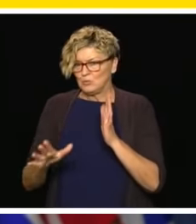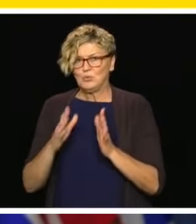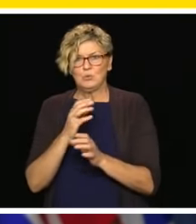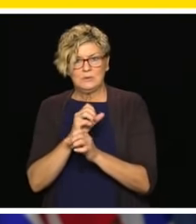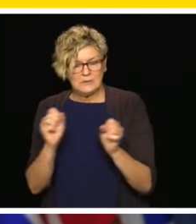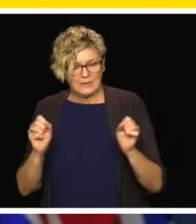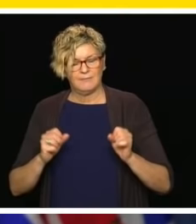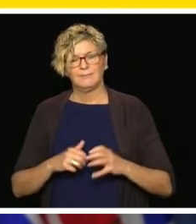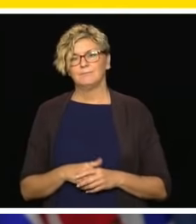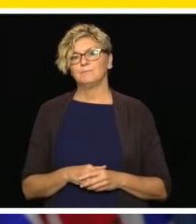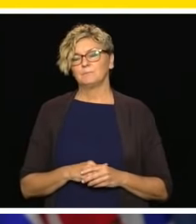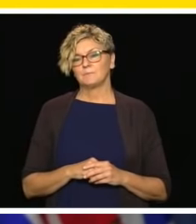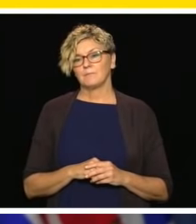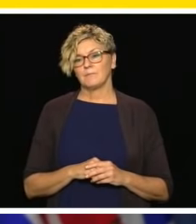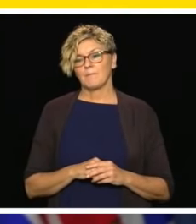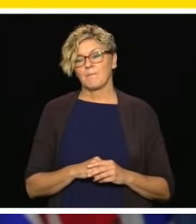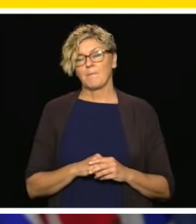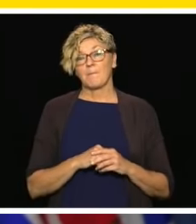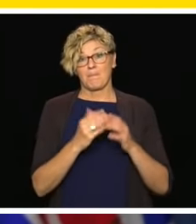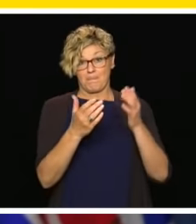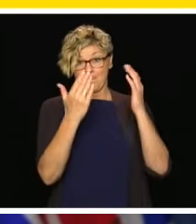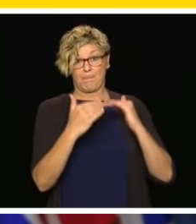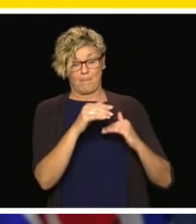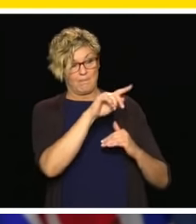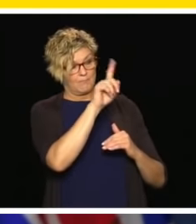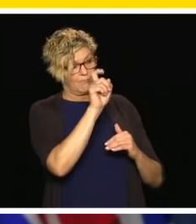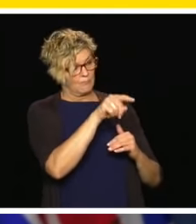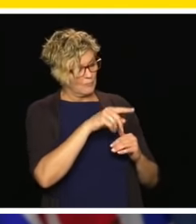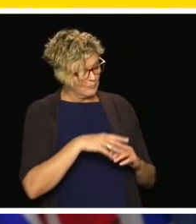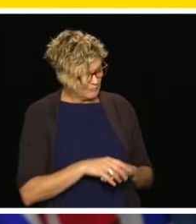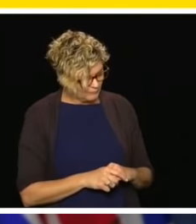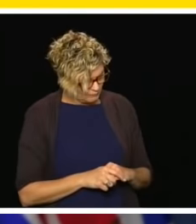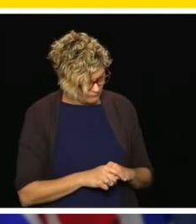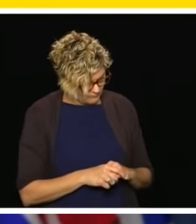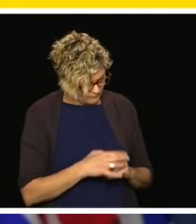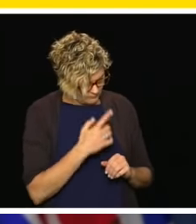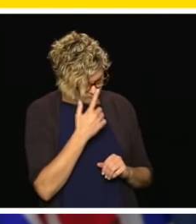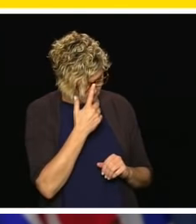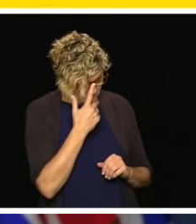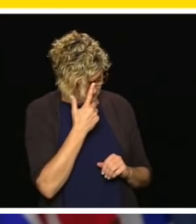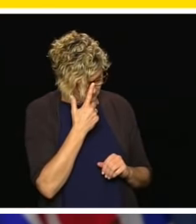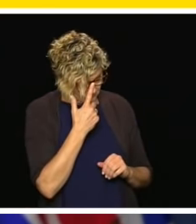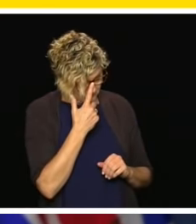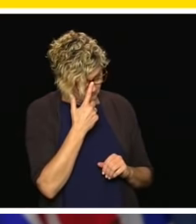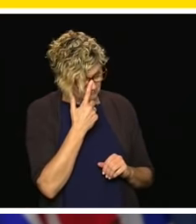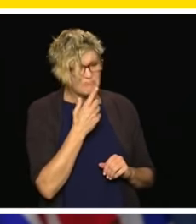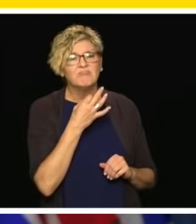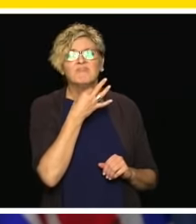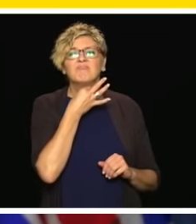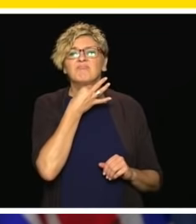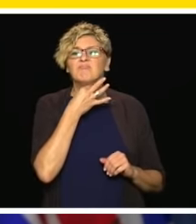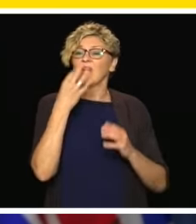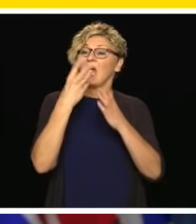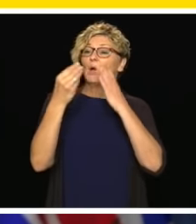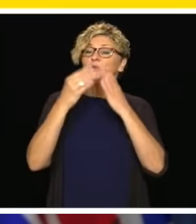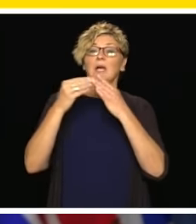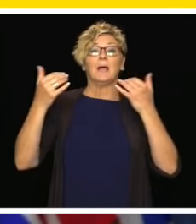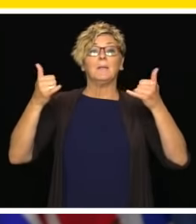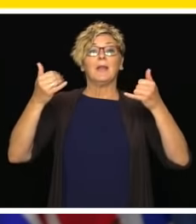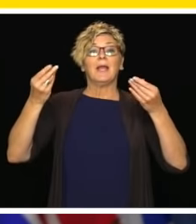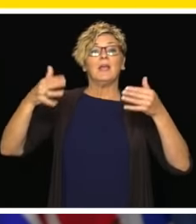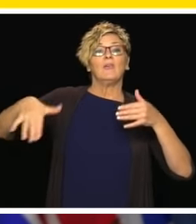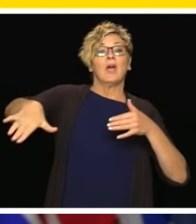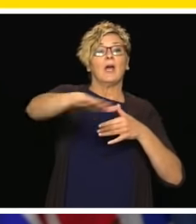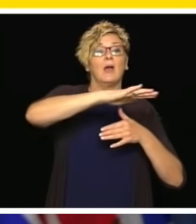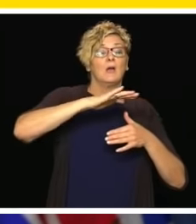Hi, thanks for taking my question. Just wondering, will you be reopening school playgrounds specifically putting basketball hoops